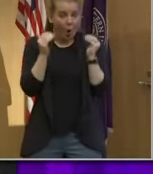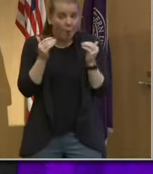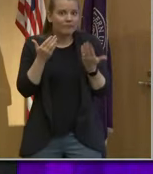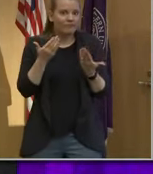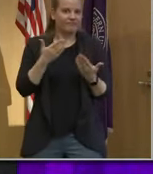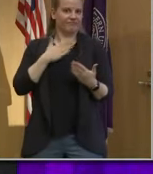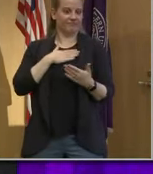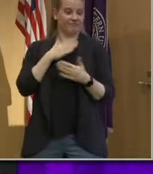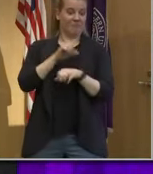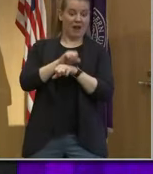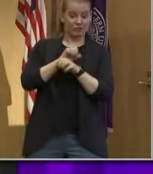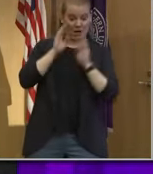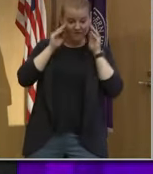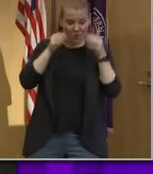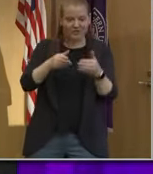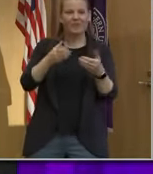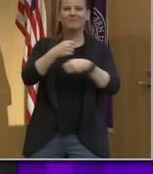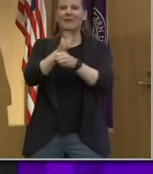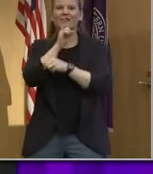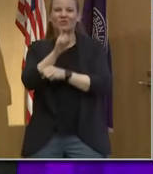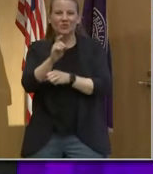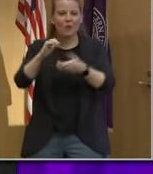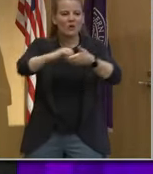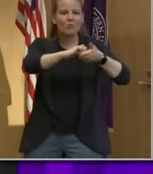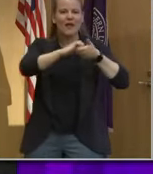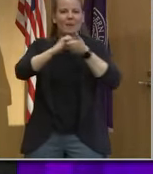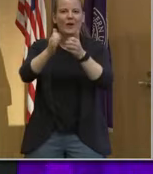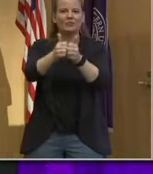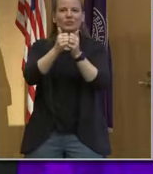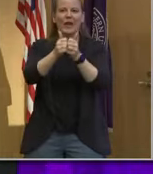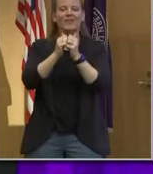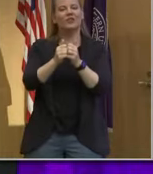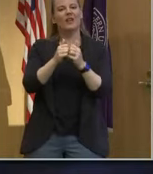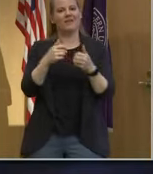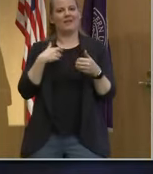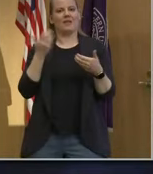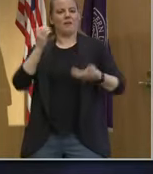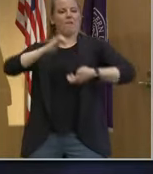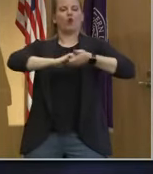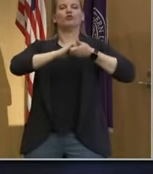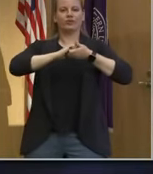is making sure that it is very collaborative and that we keep the partnerships very strong.